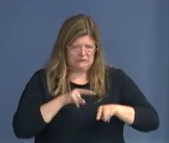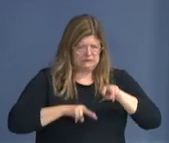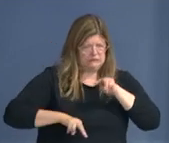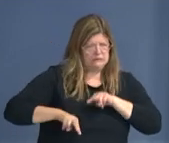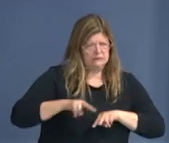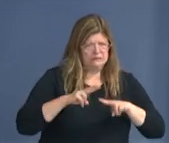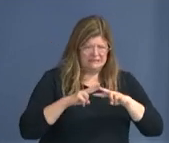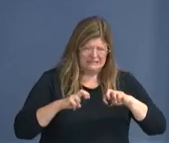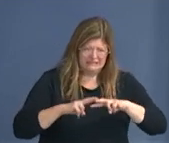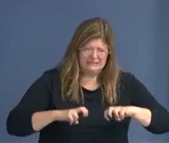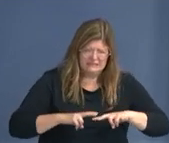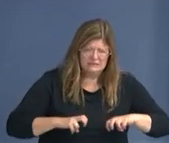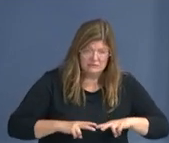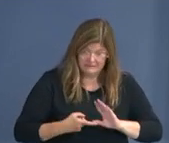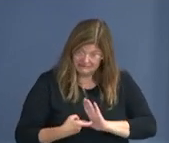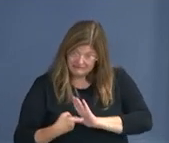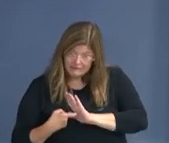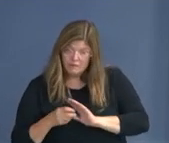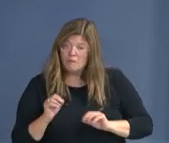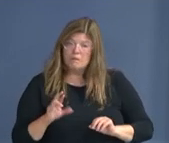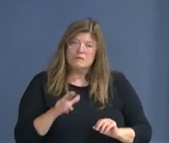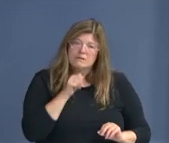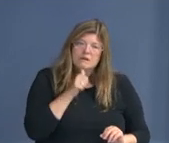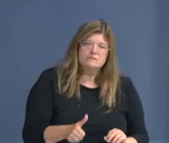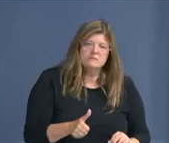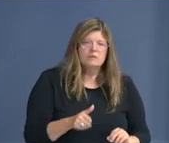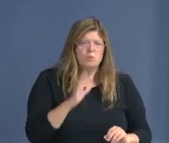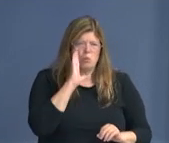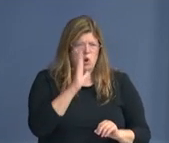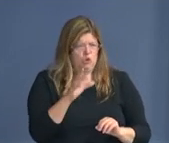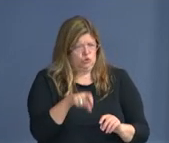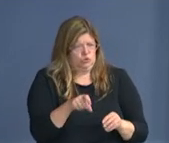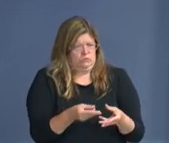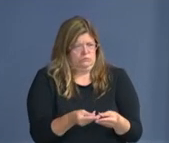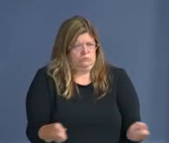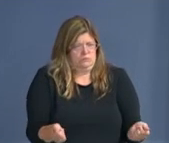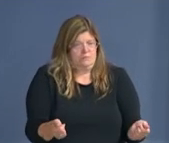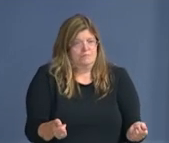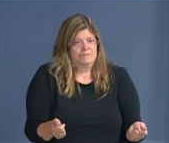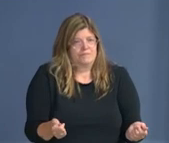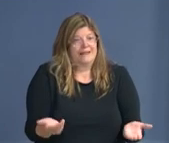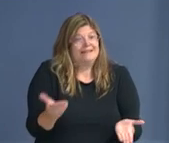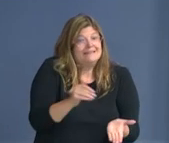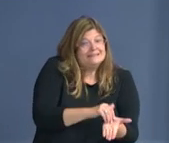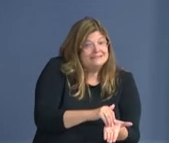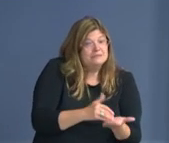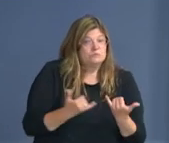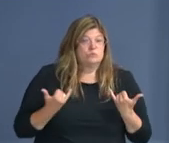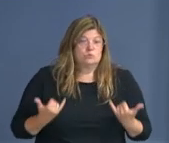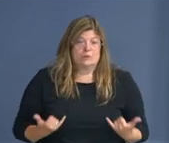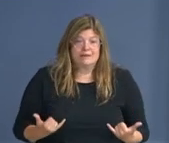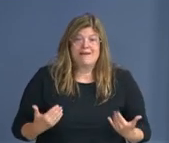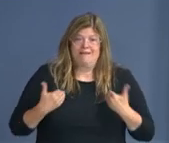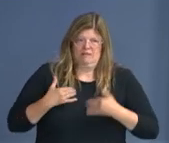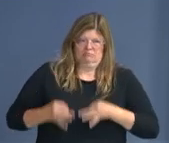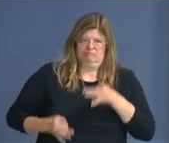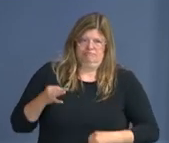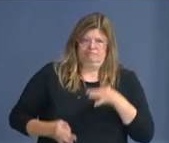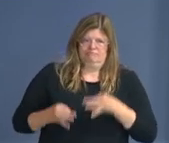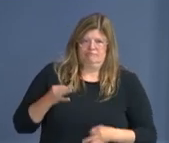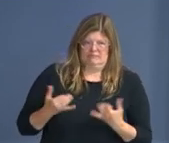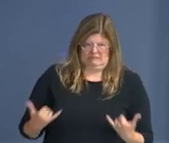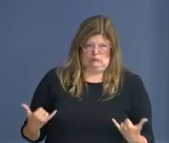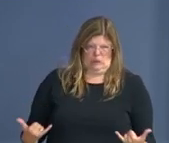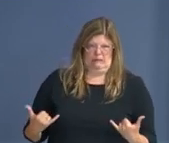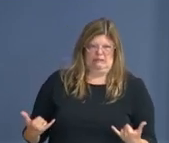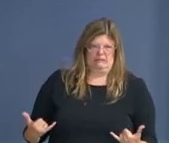resolve, be able to resolve it. But we are participating in a court hearing today. So there's hope